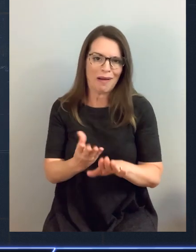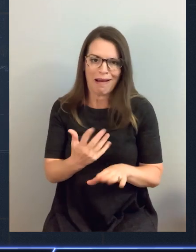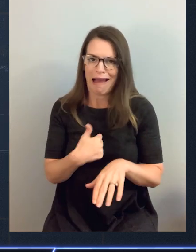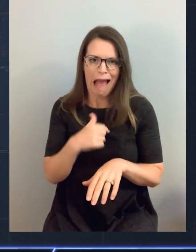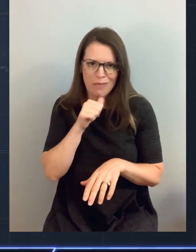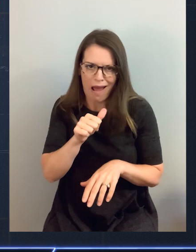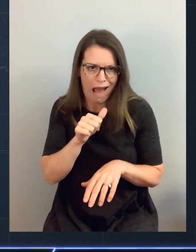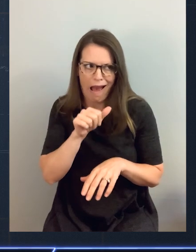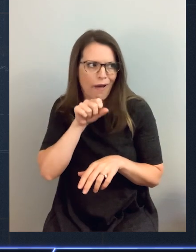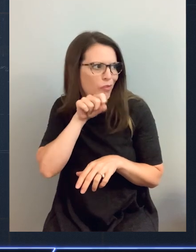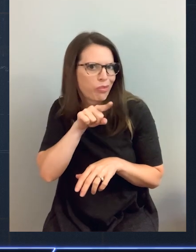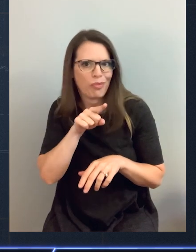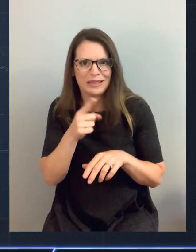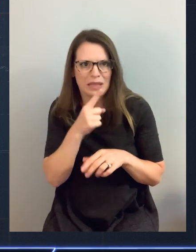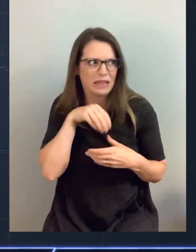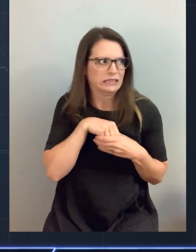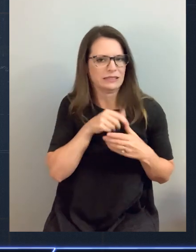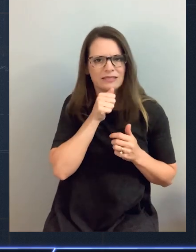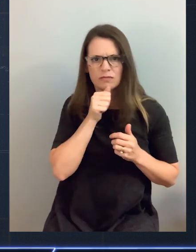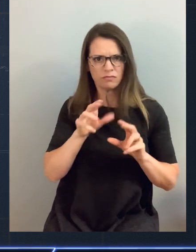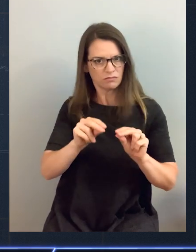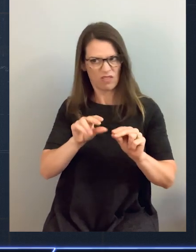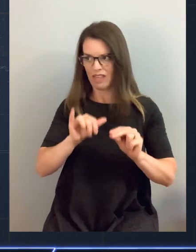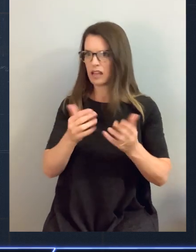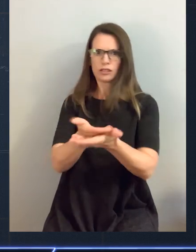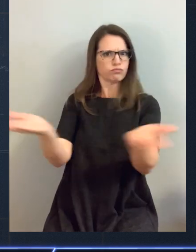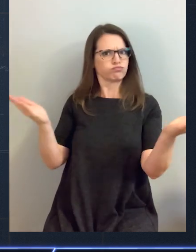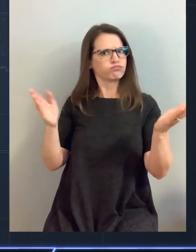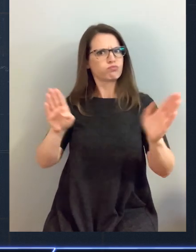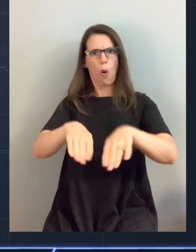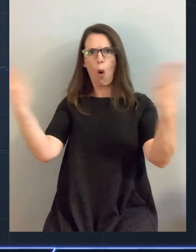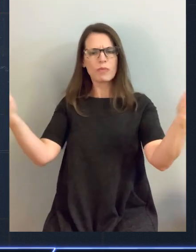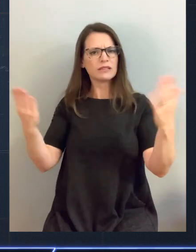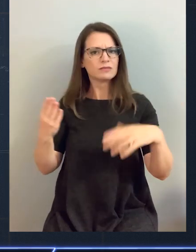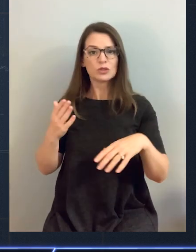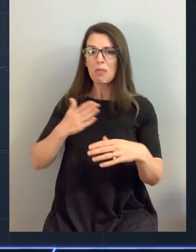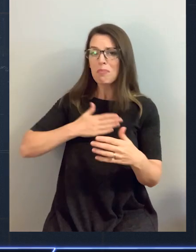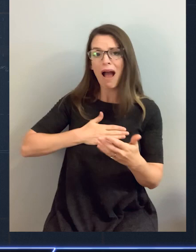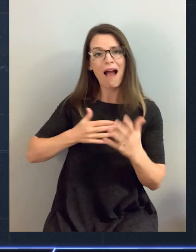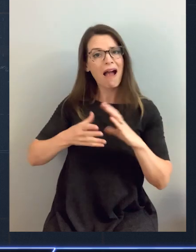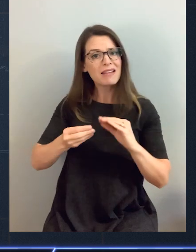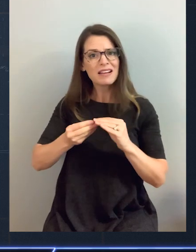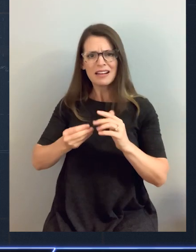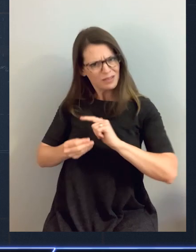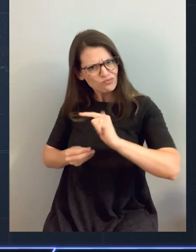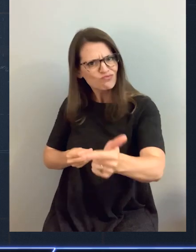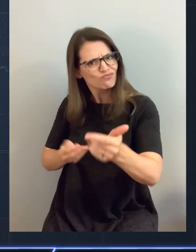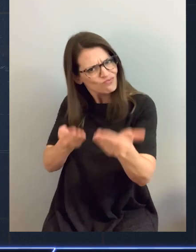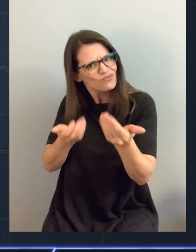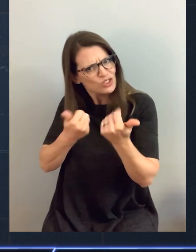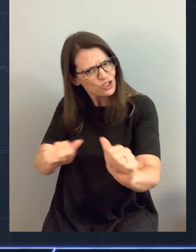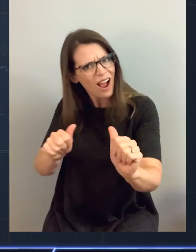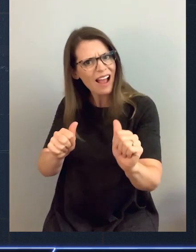secret. I'm not spilling the beans on any insider stuff. I would challenge you to take what I share with you today, take it, maybe use it as